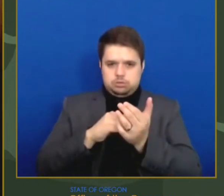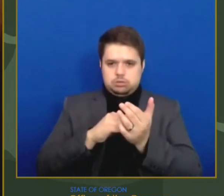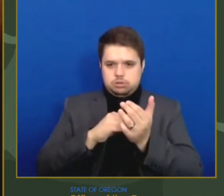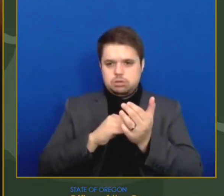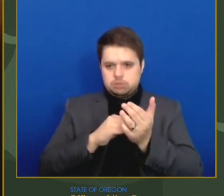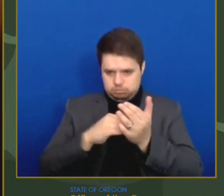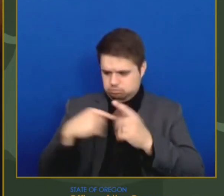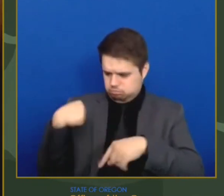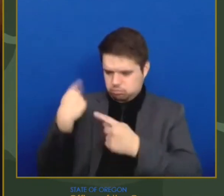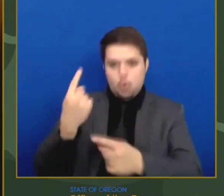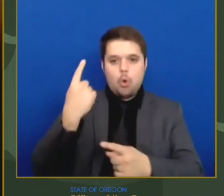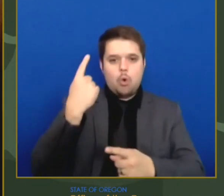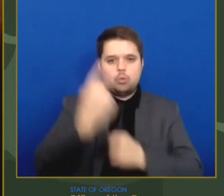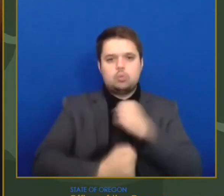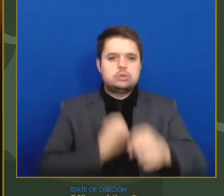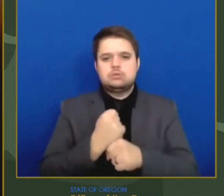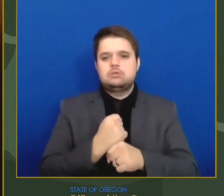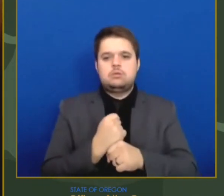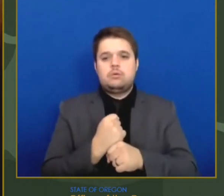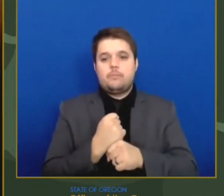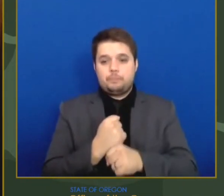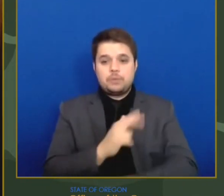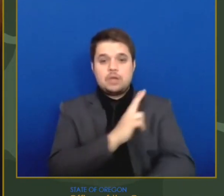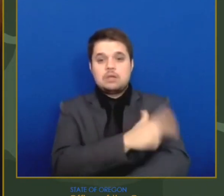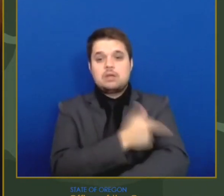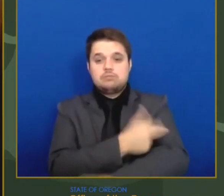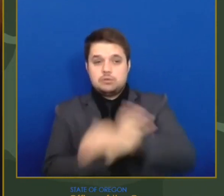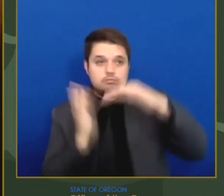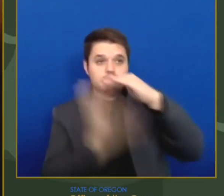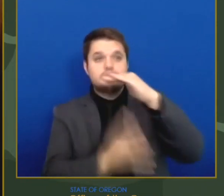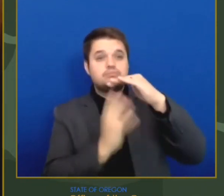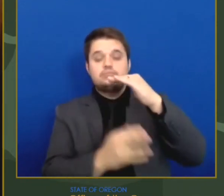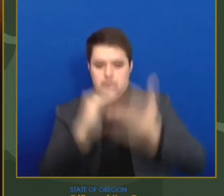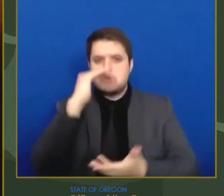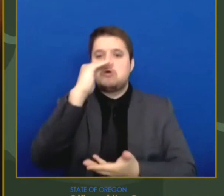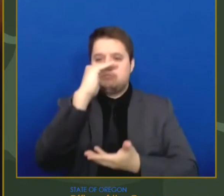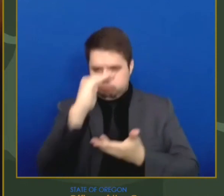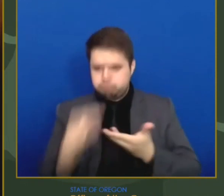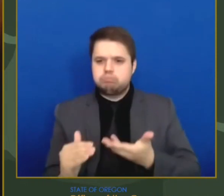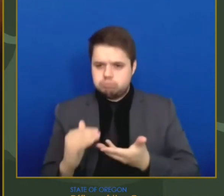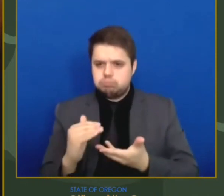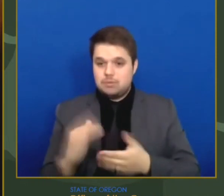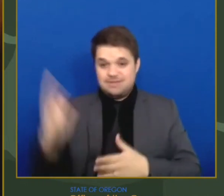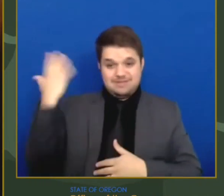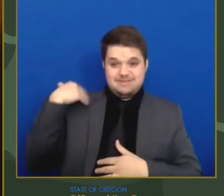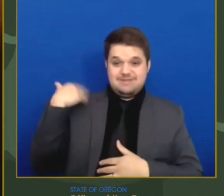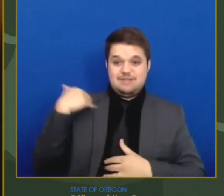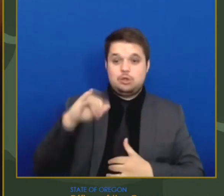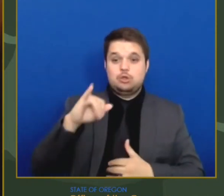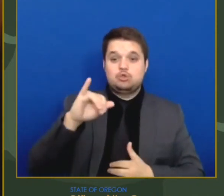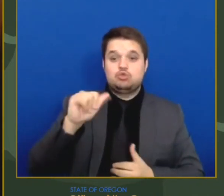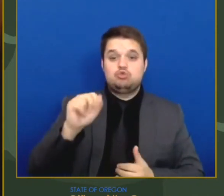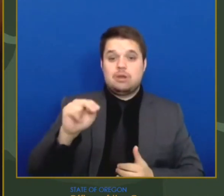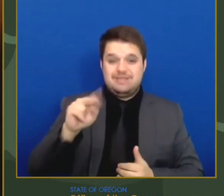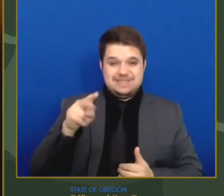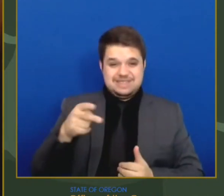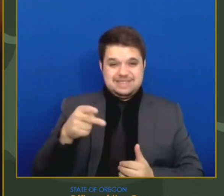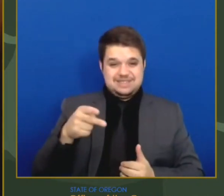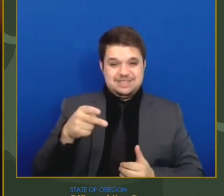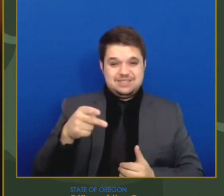dramatically lower. On January 2nd, OHA reported 466 virus-stricken patients in our hospital.